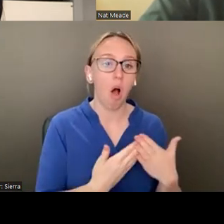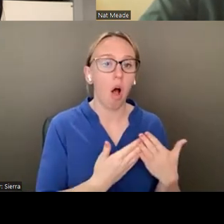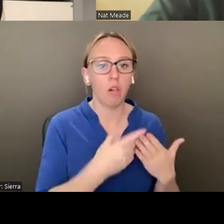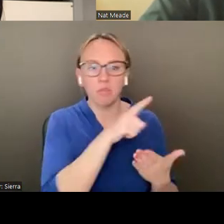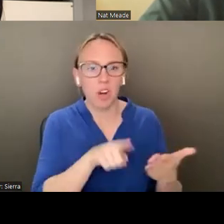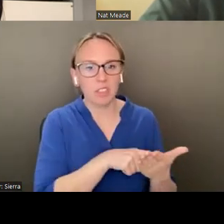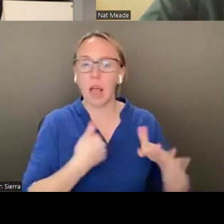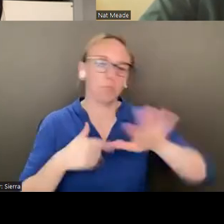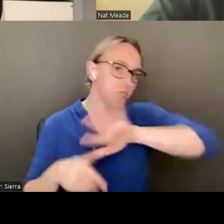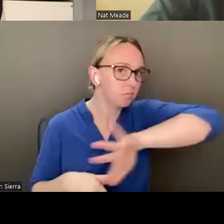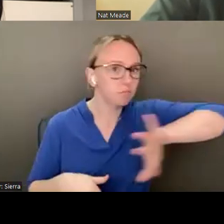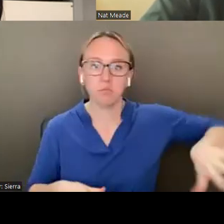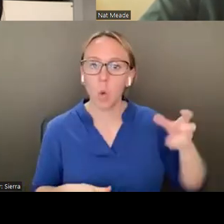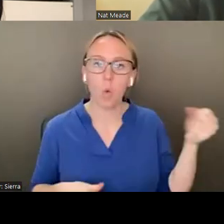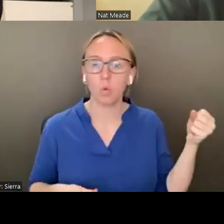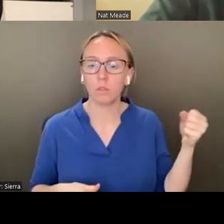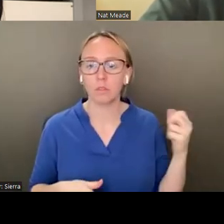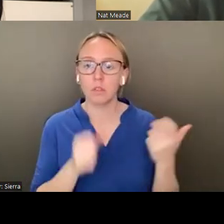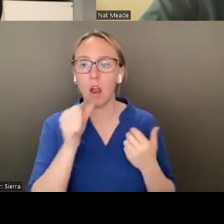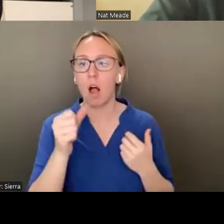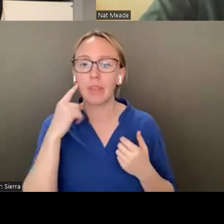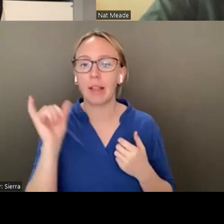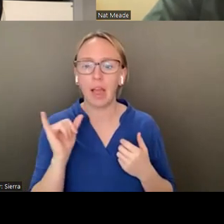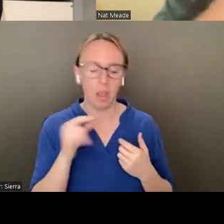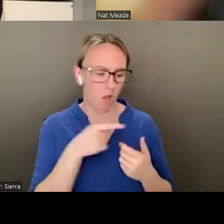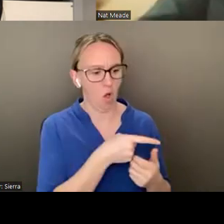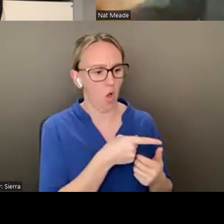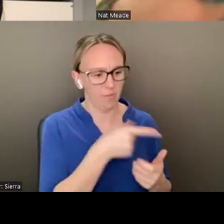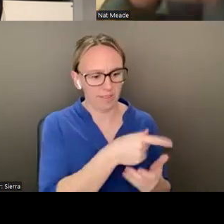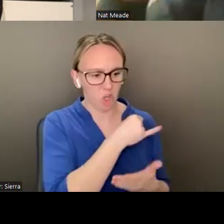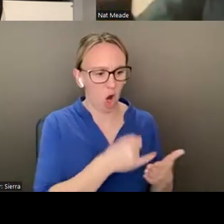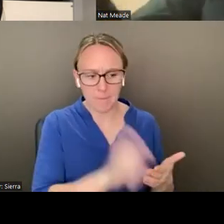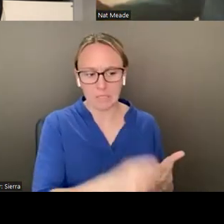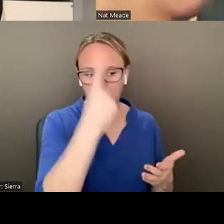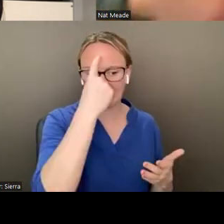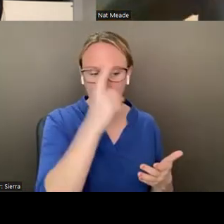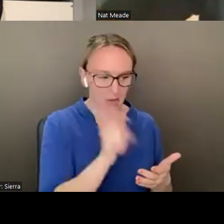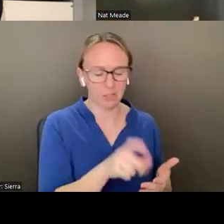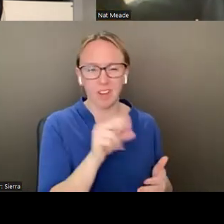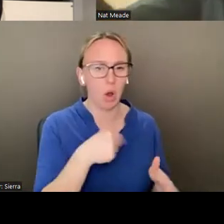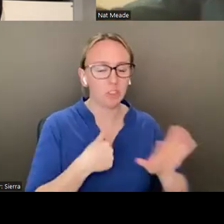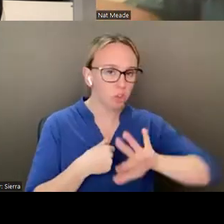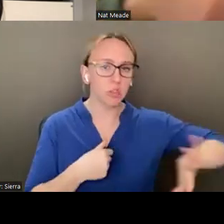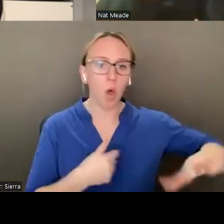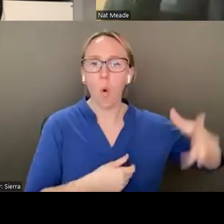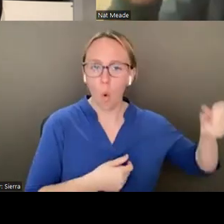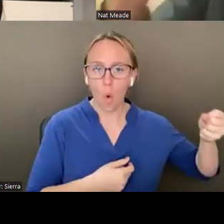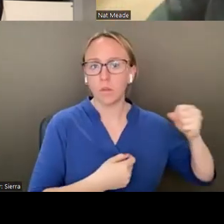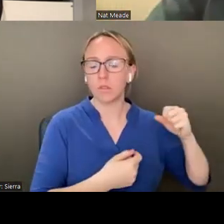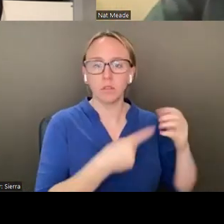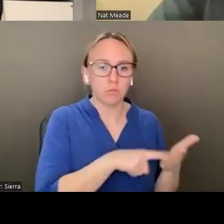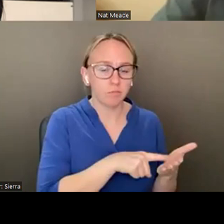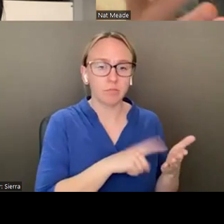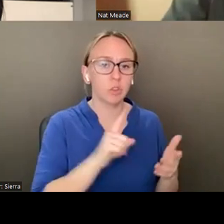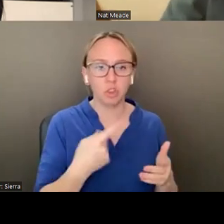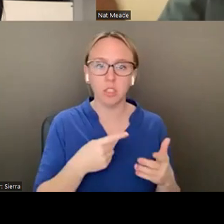think like at some point I'm going to have to, this work has to make sense. And I just kind of made images and had one thing lead to another and just